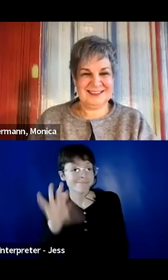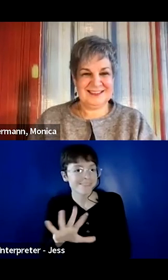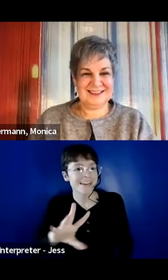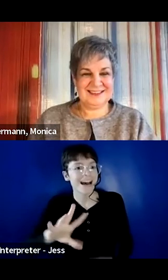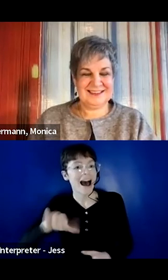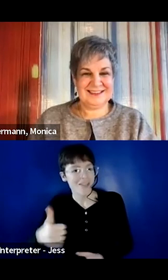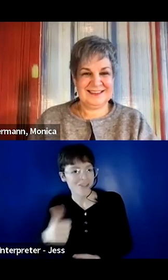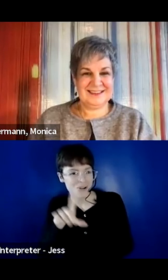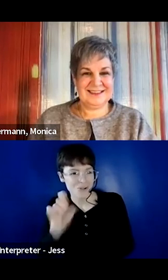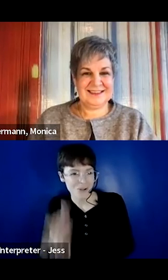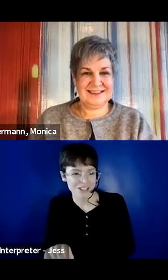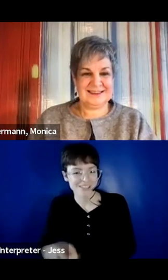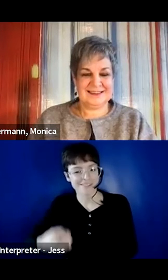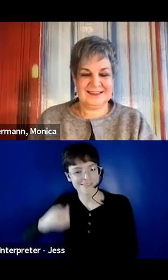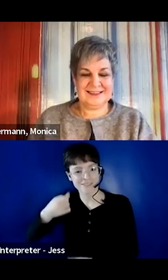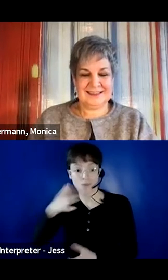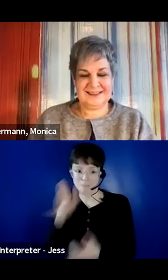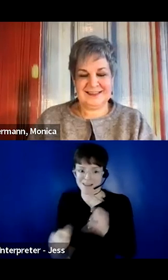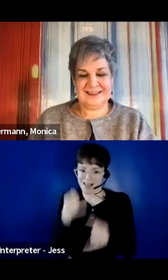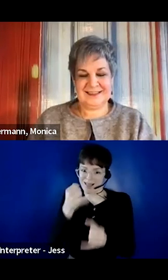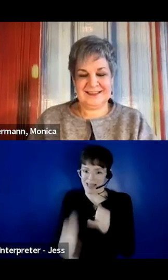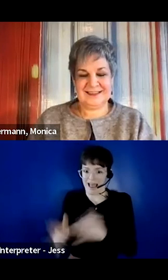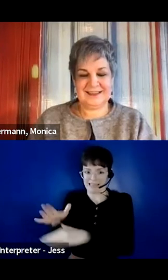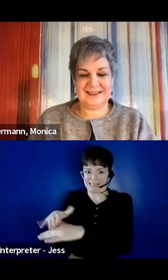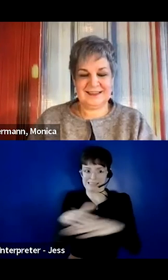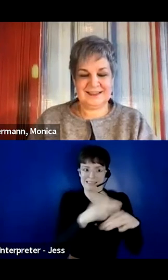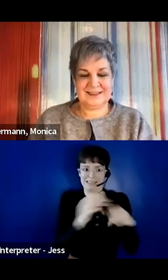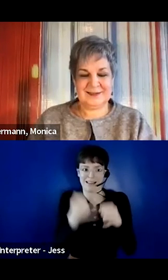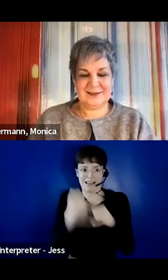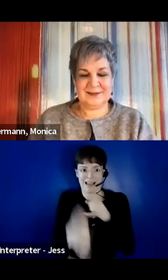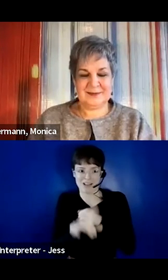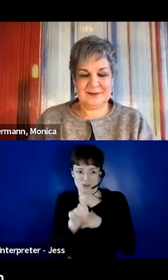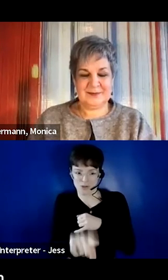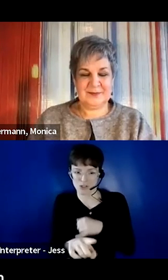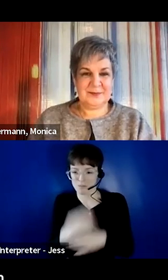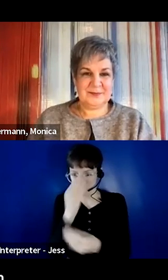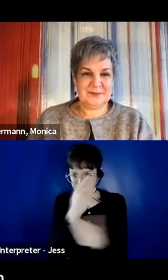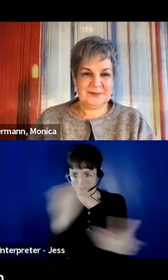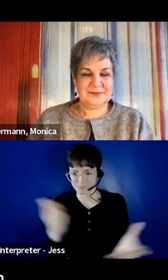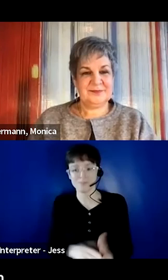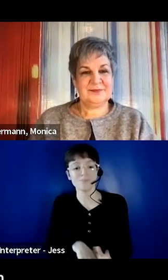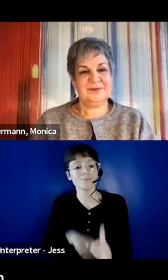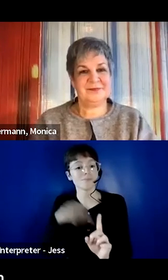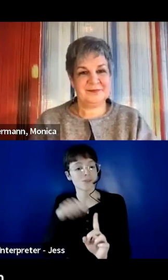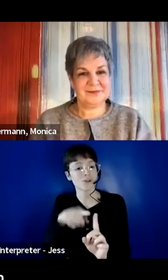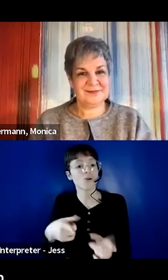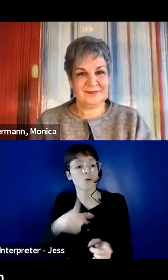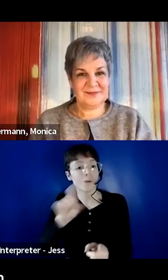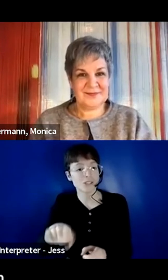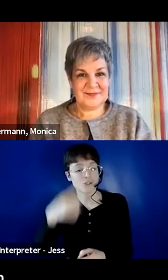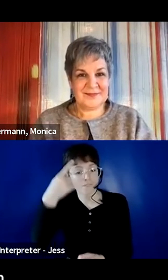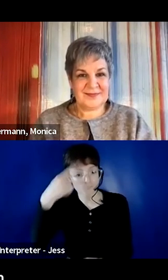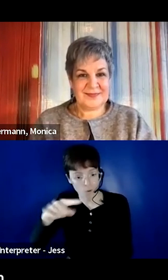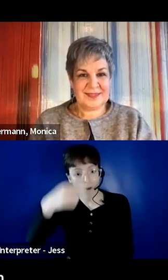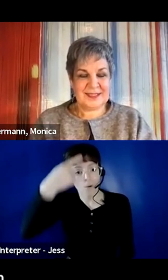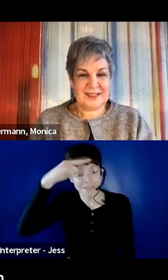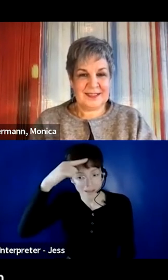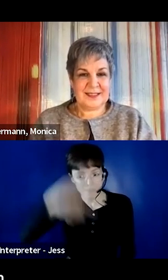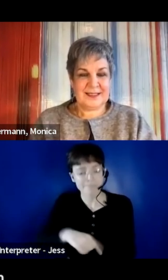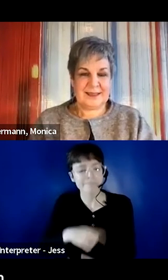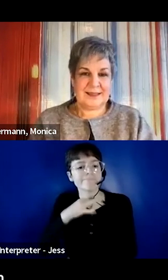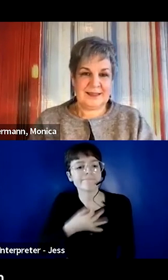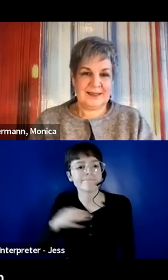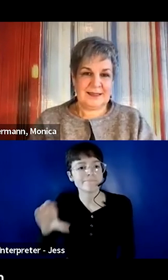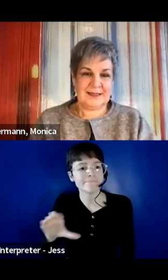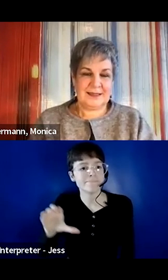this one. And this is the question we'll end with everyone. Um, so the other ones will be answered later. Wasam, does, uh, Canadian Association for the